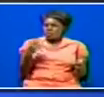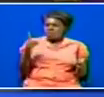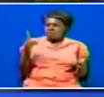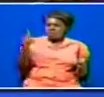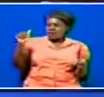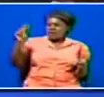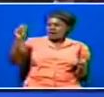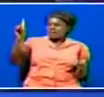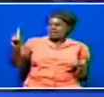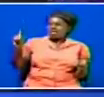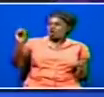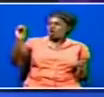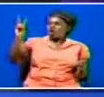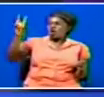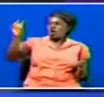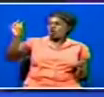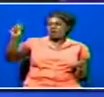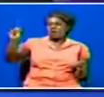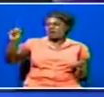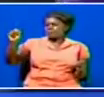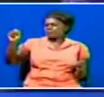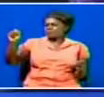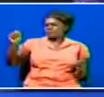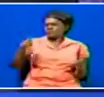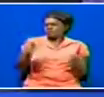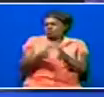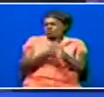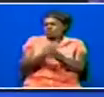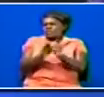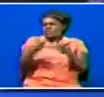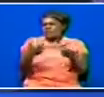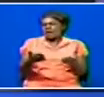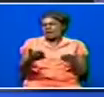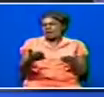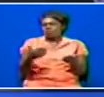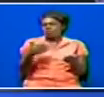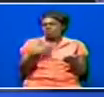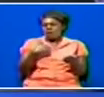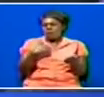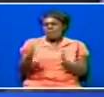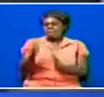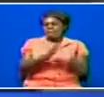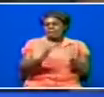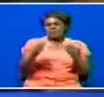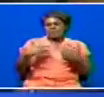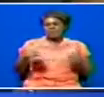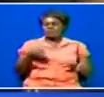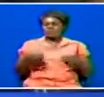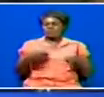much for joining us. First of all, what inspired you to sort of be holding this event and recognizing people with disabilities?